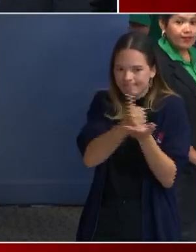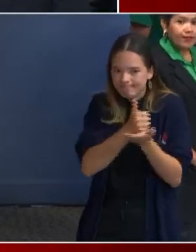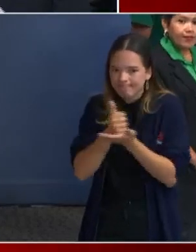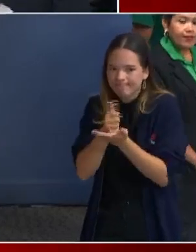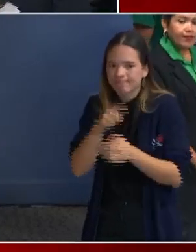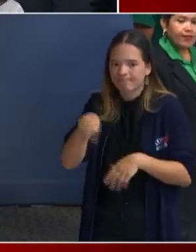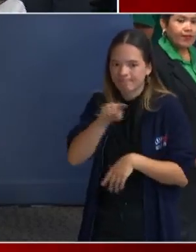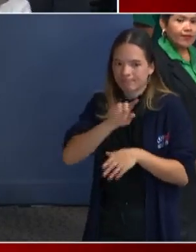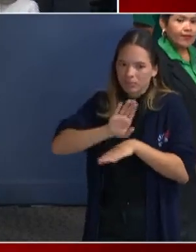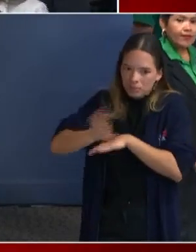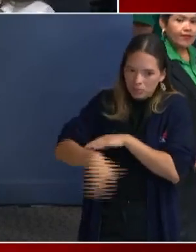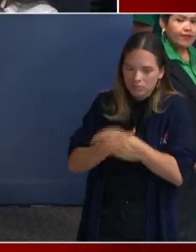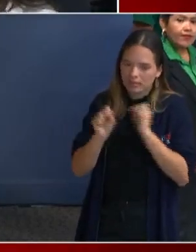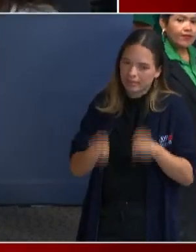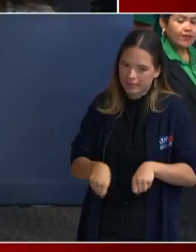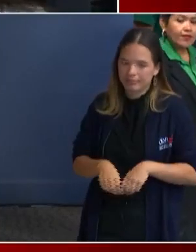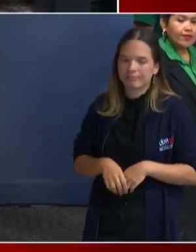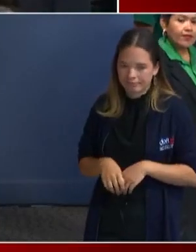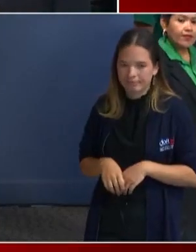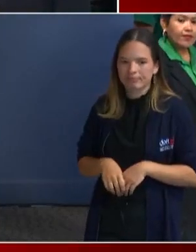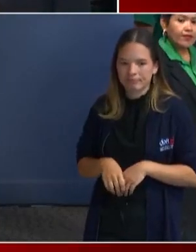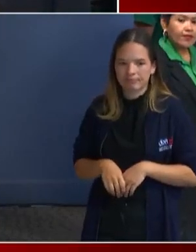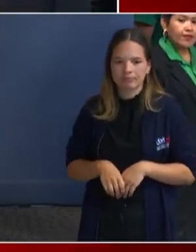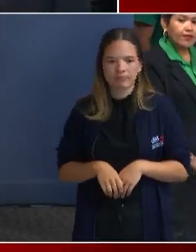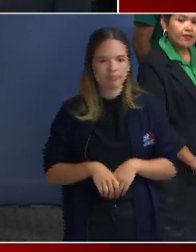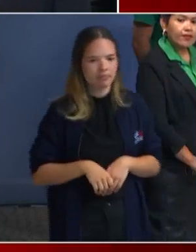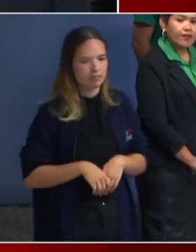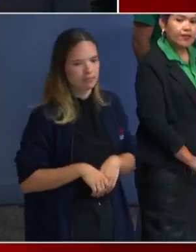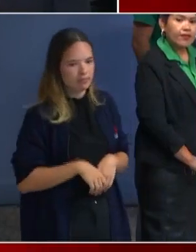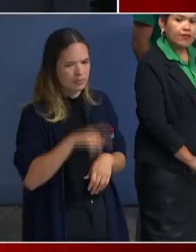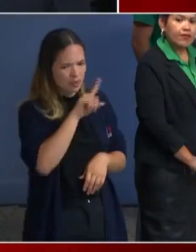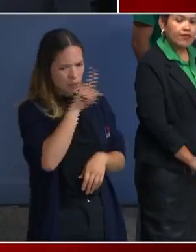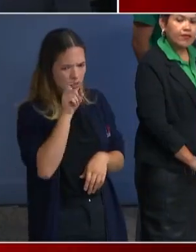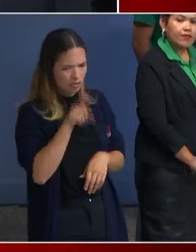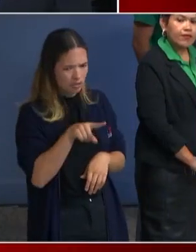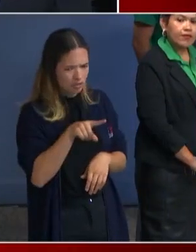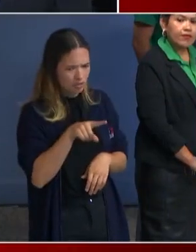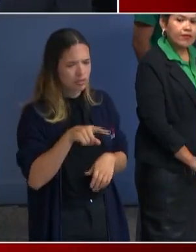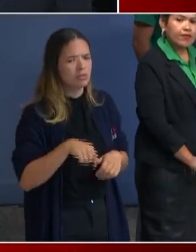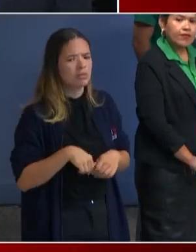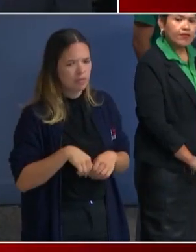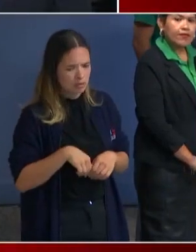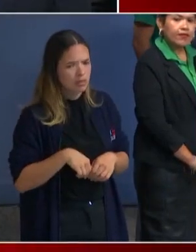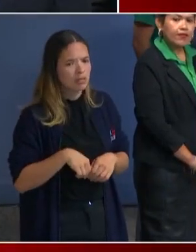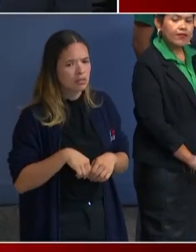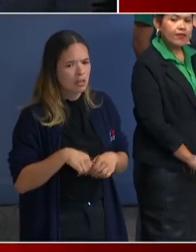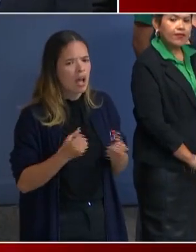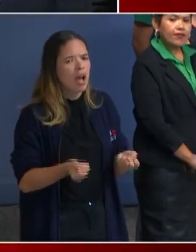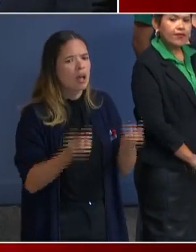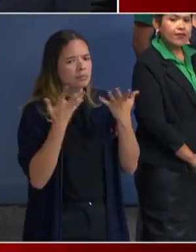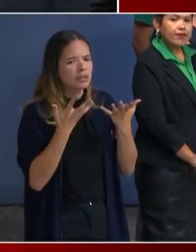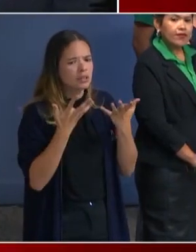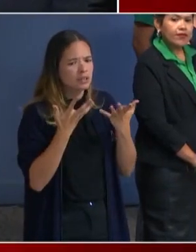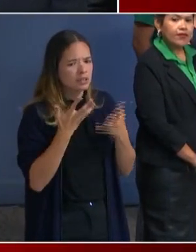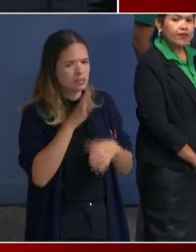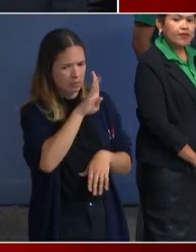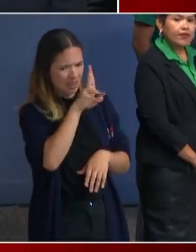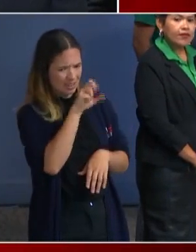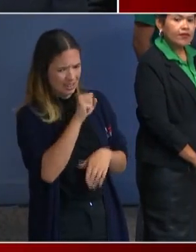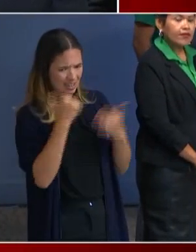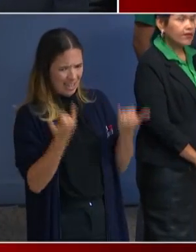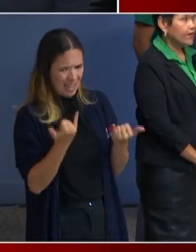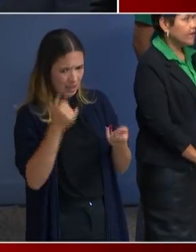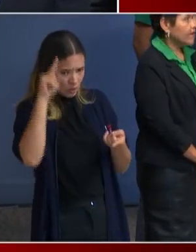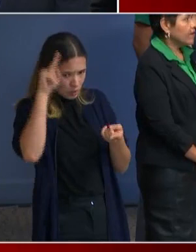Yeah, actually, can I have a follow-up question for Tatiana? Um, I'm wondering, has the number of buses lessened just because buses are now going